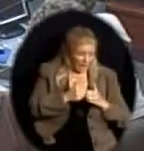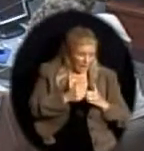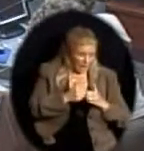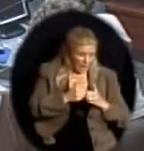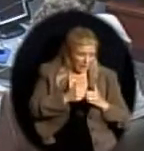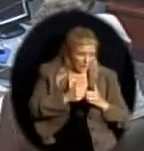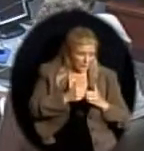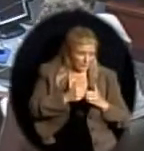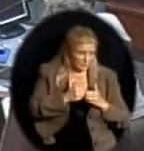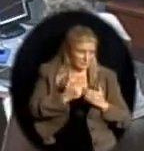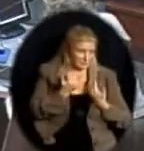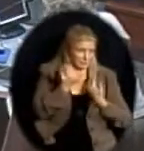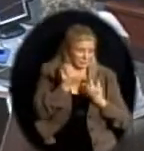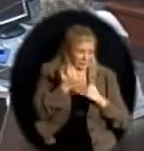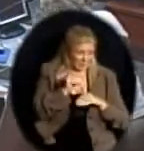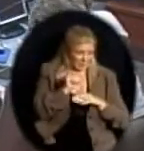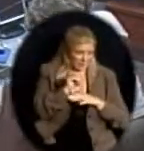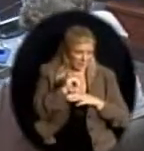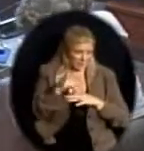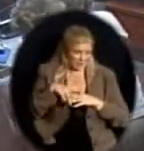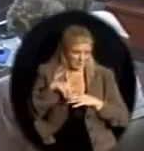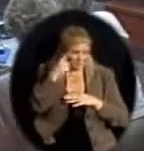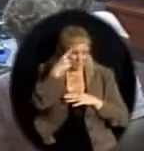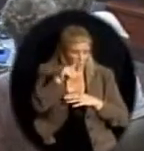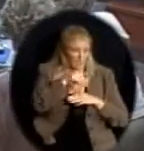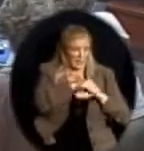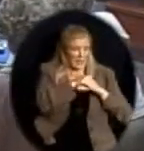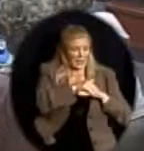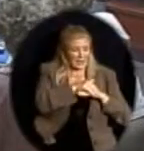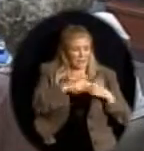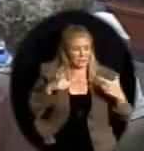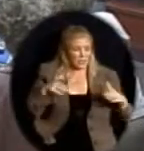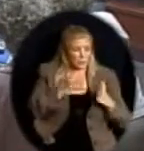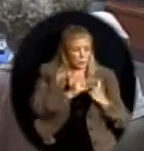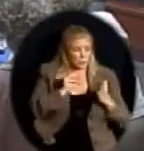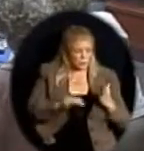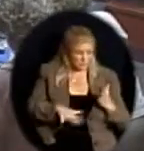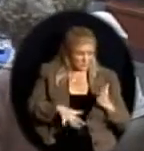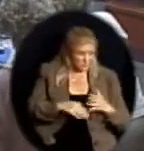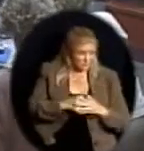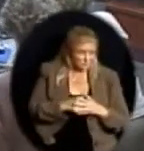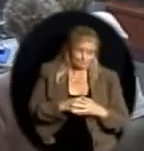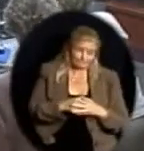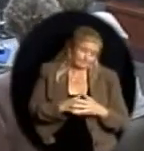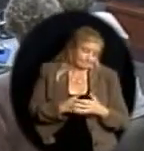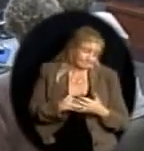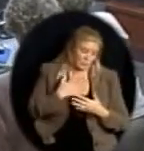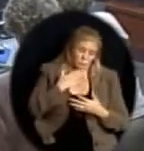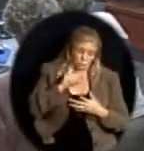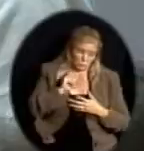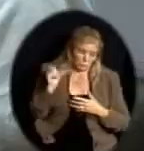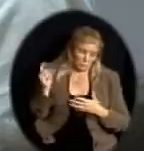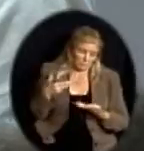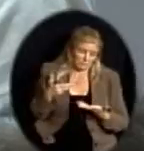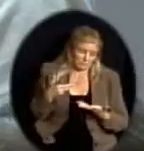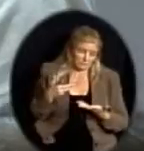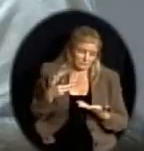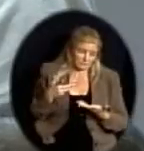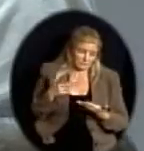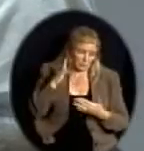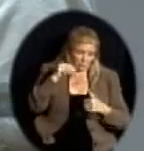English language learners, with this kind of a standard? It's a good question. We'll certainly continue to